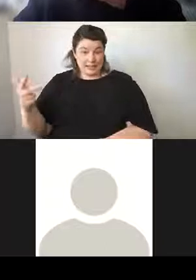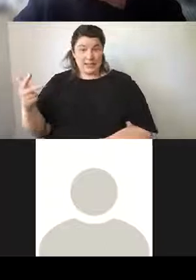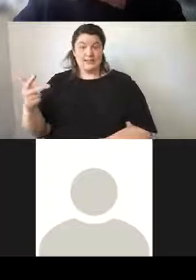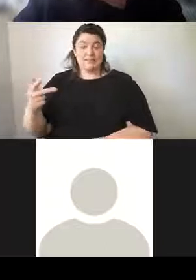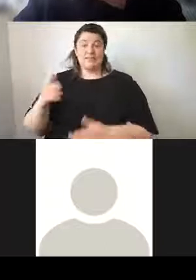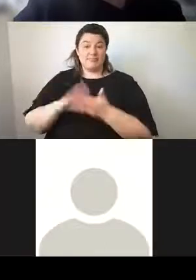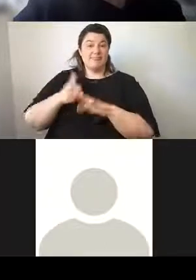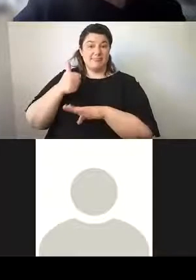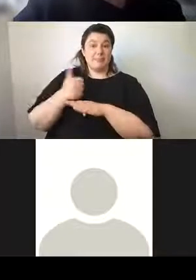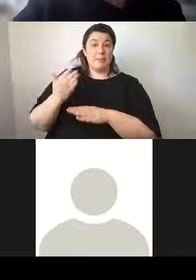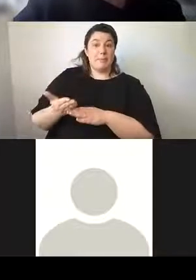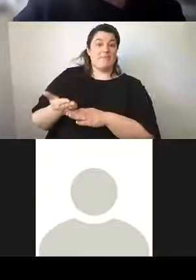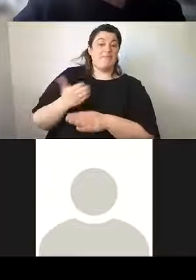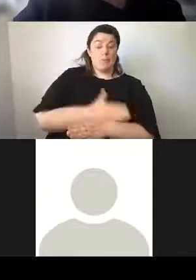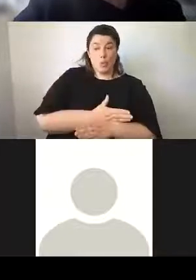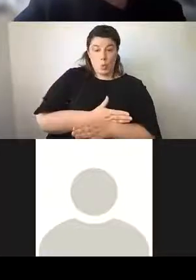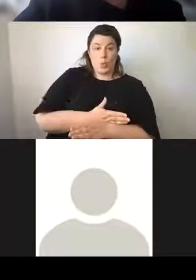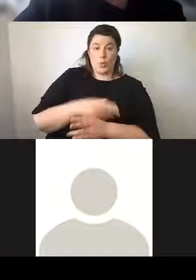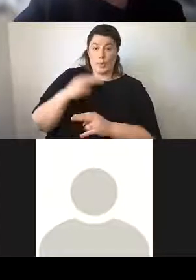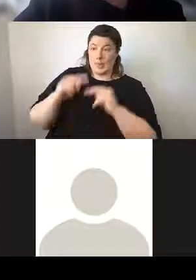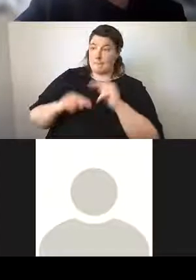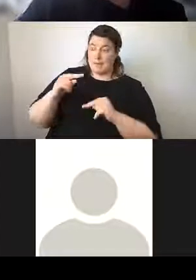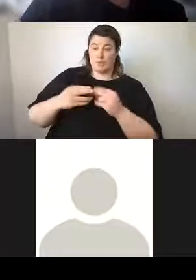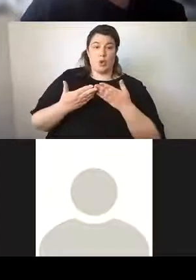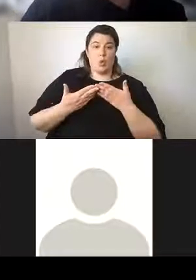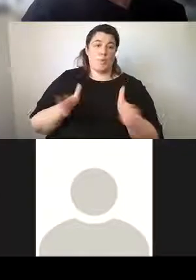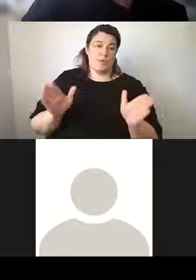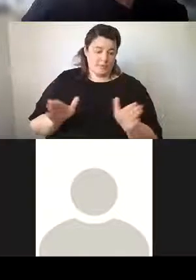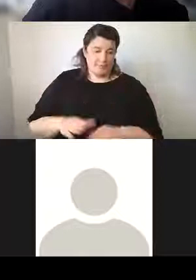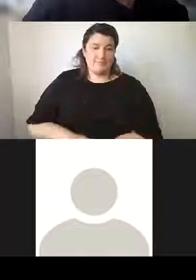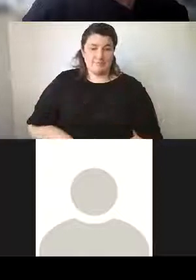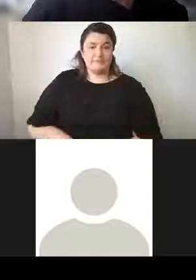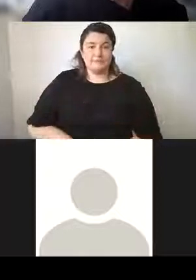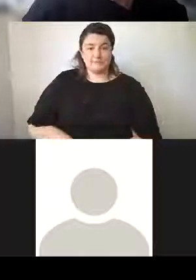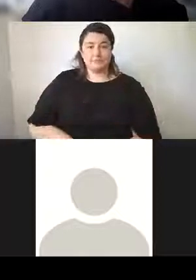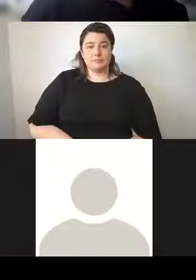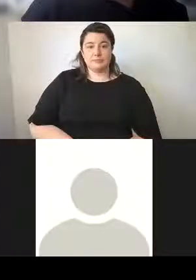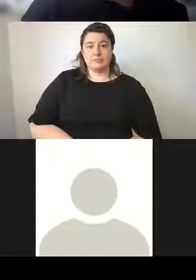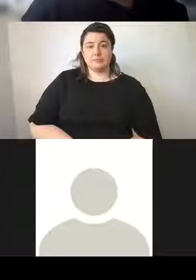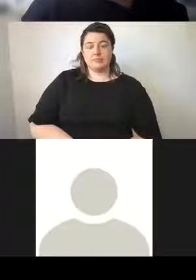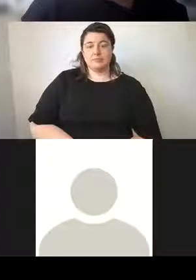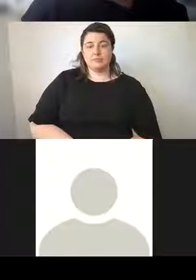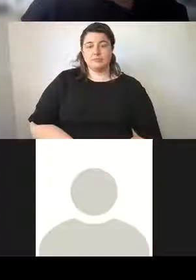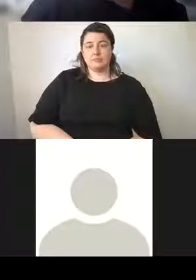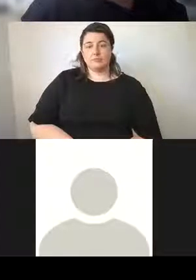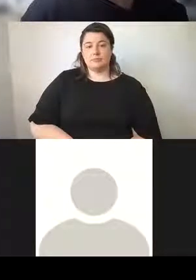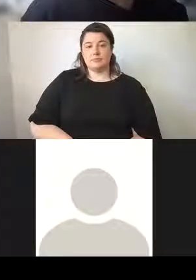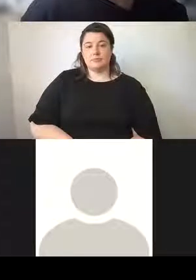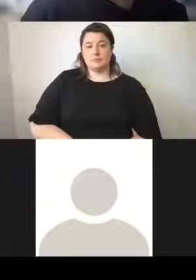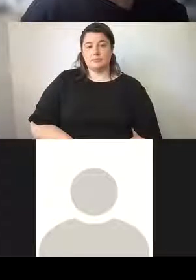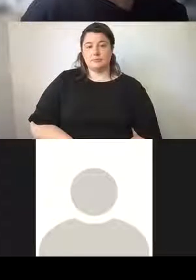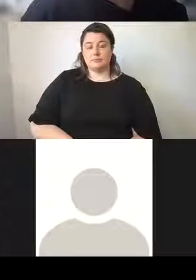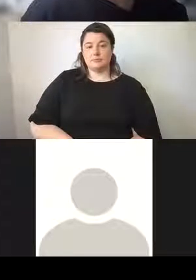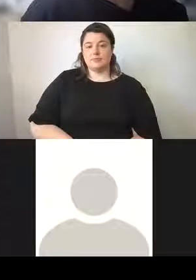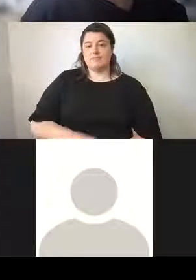installed before the building actually opened in 1889. And here, Lucien